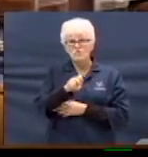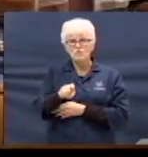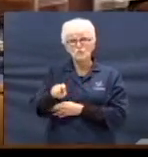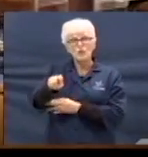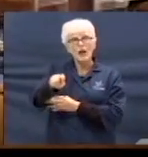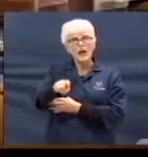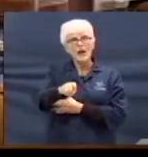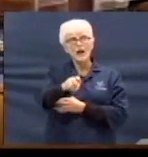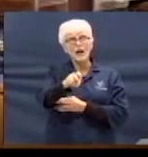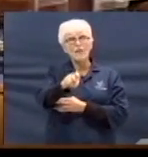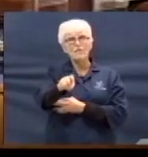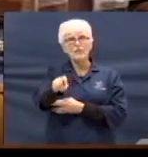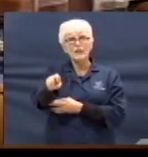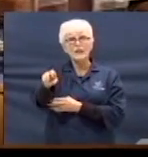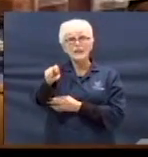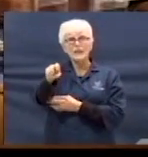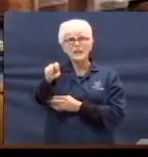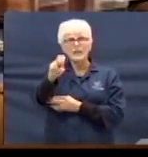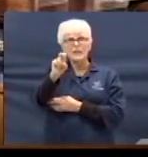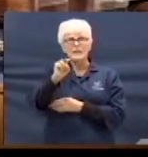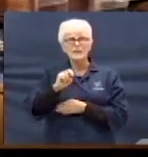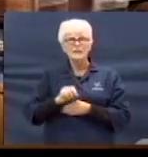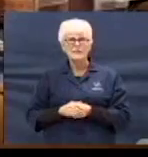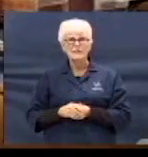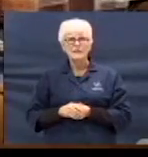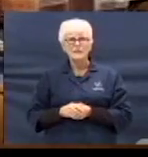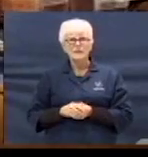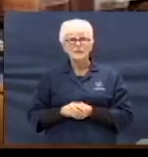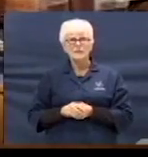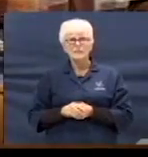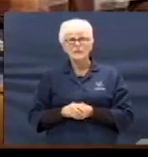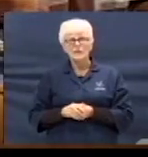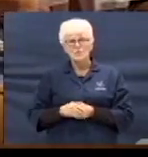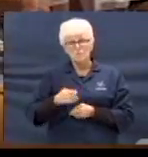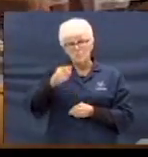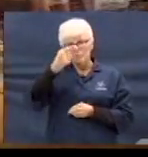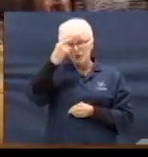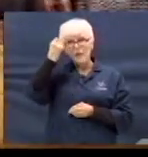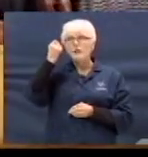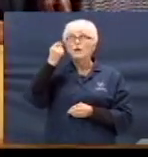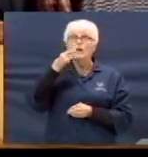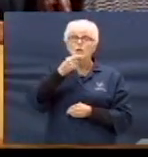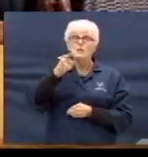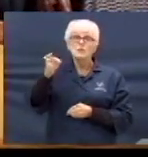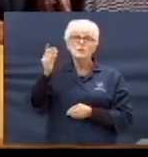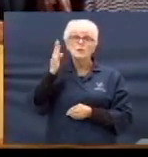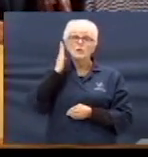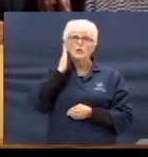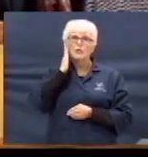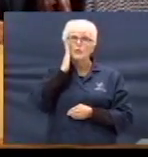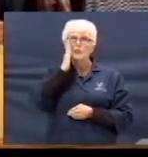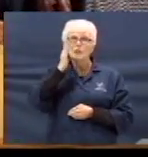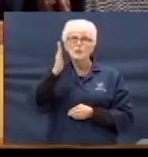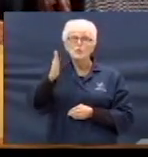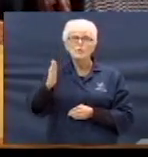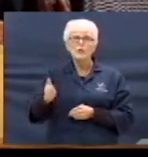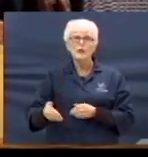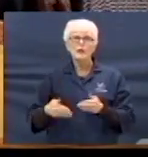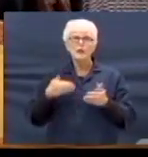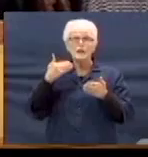journey, for you will reap